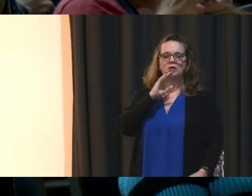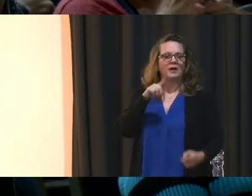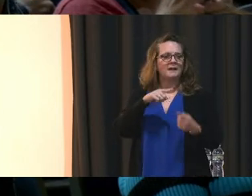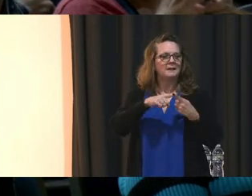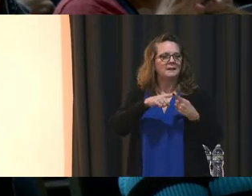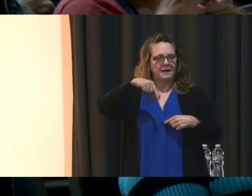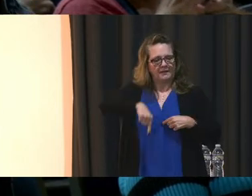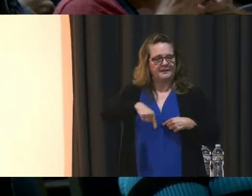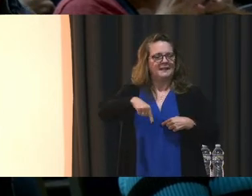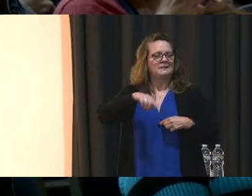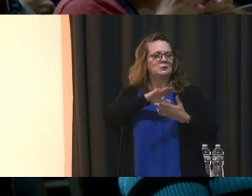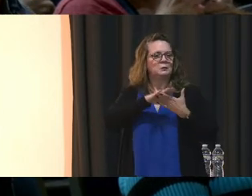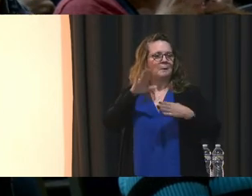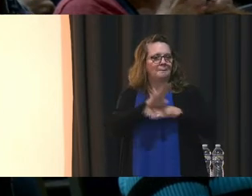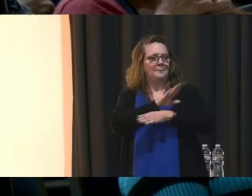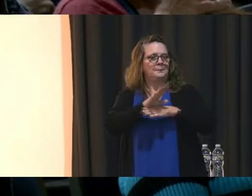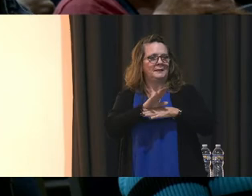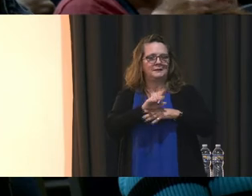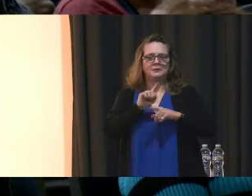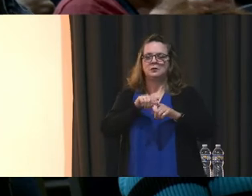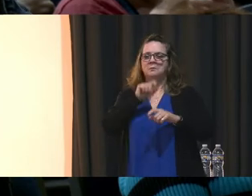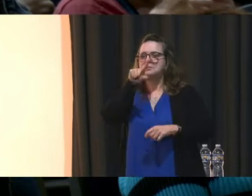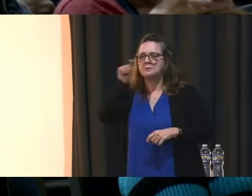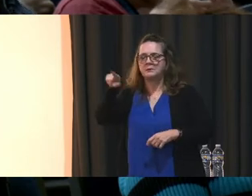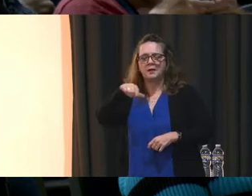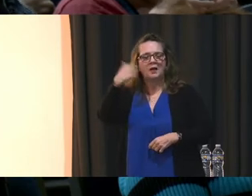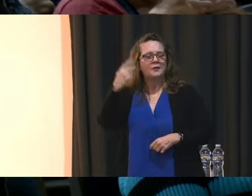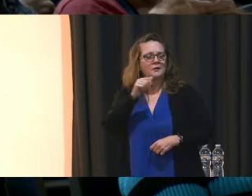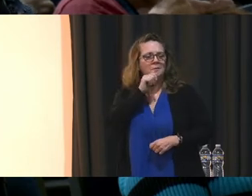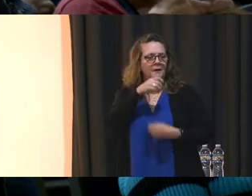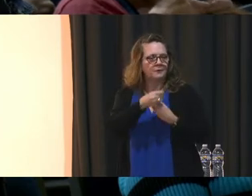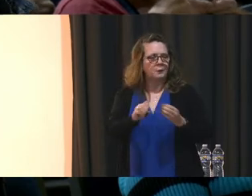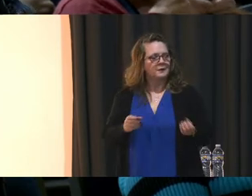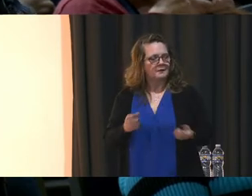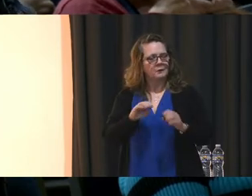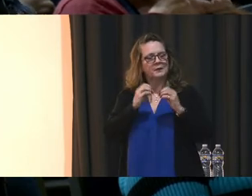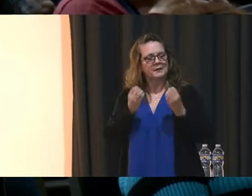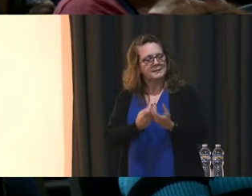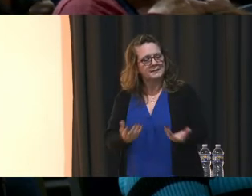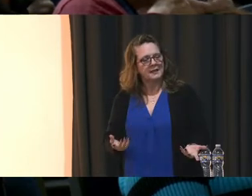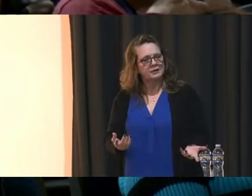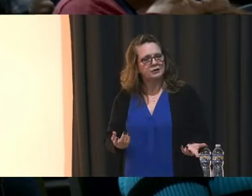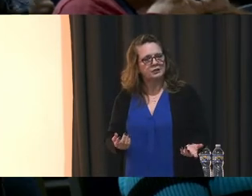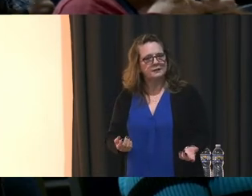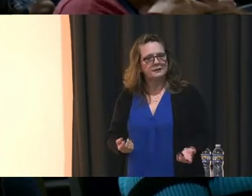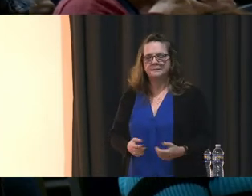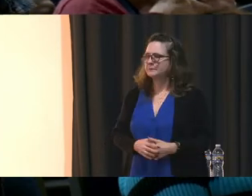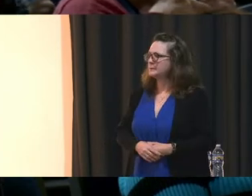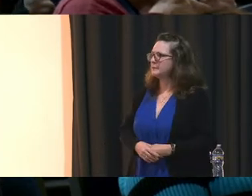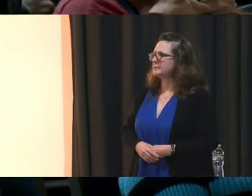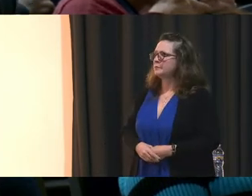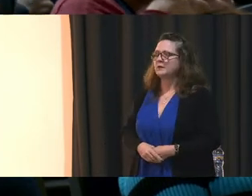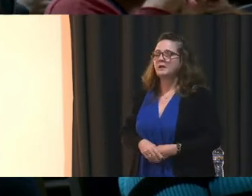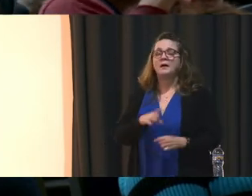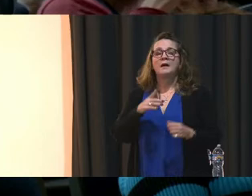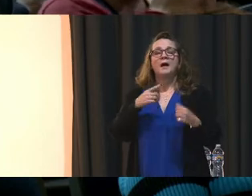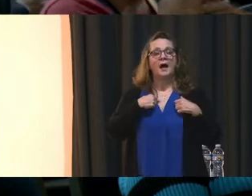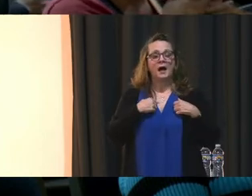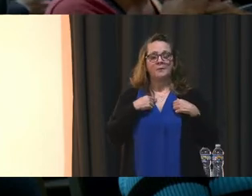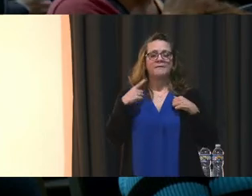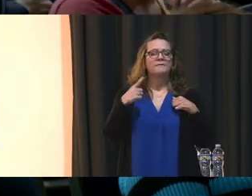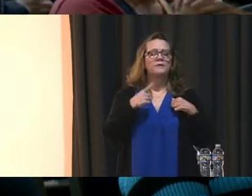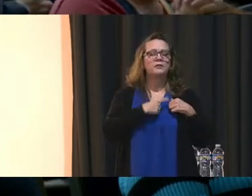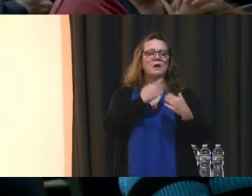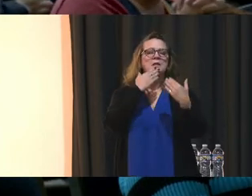Point's business to private organizations. Well, let me be the first to say thank you for your